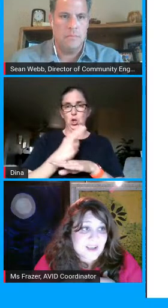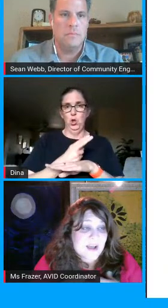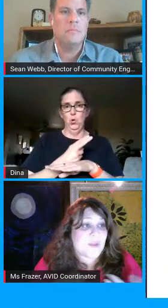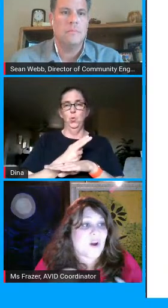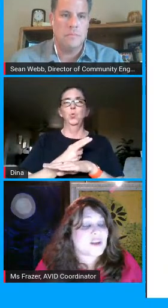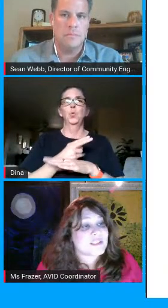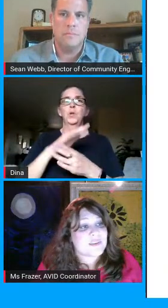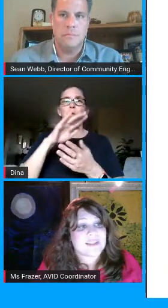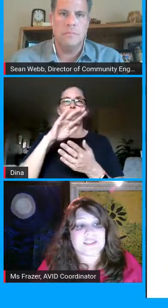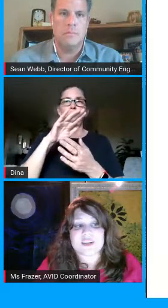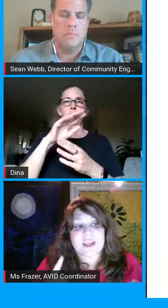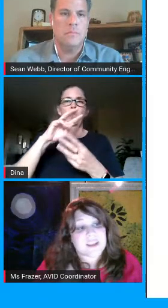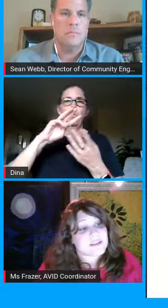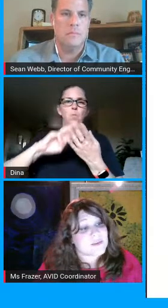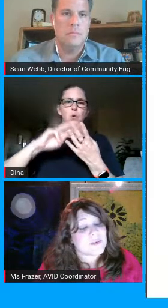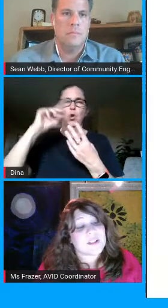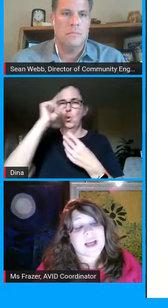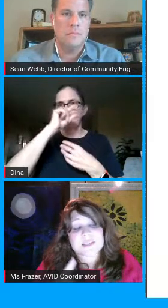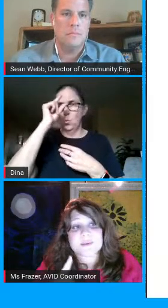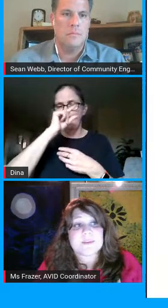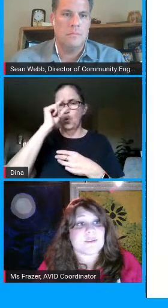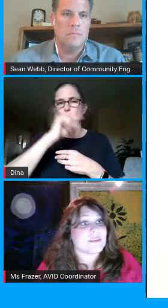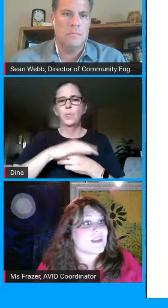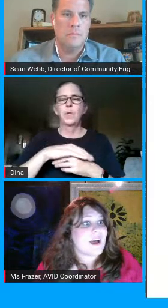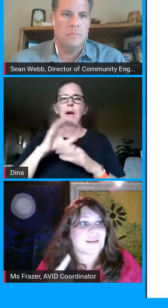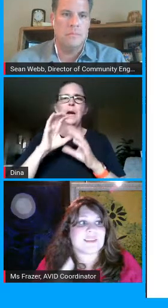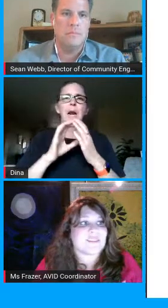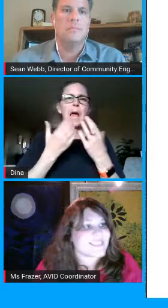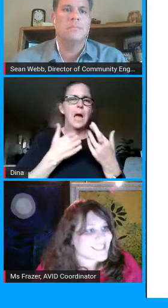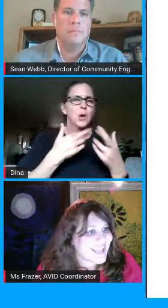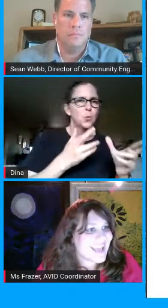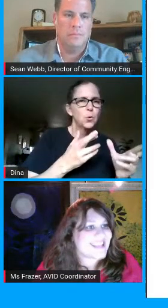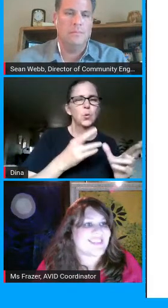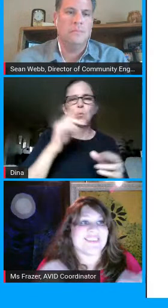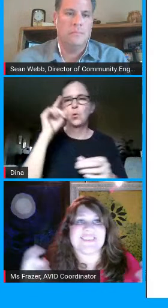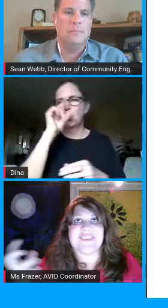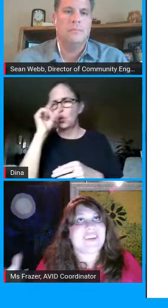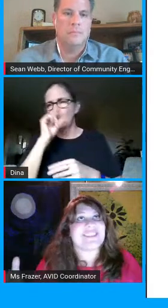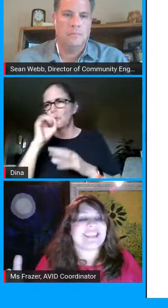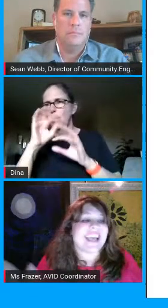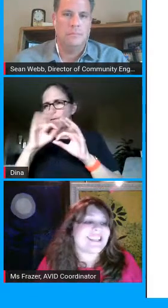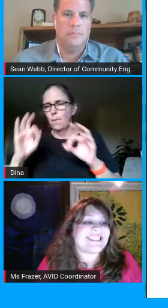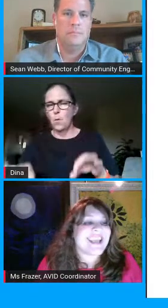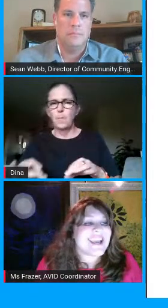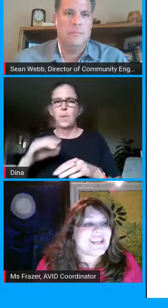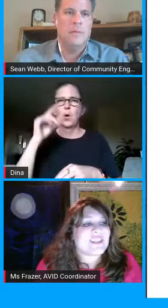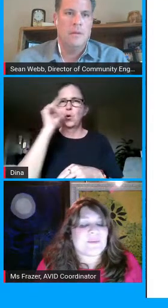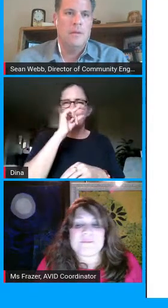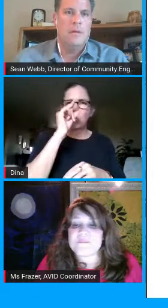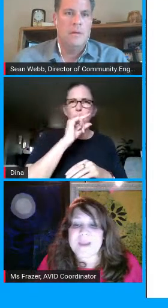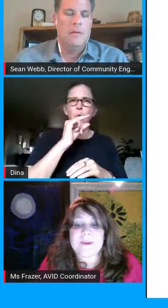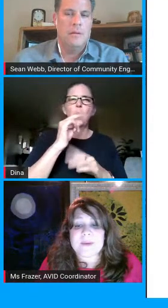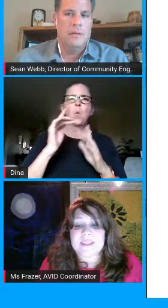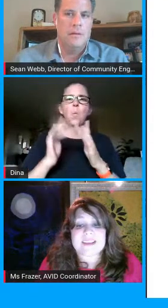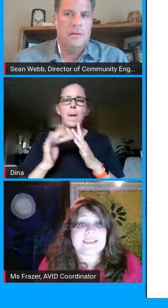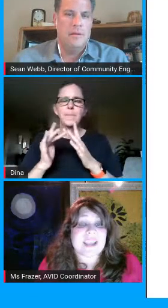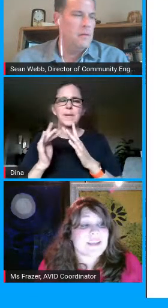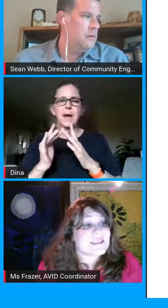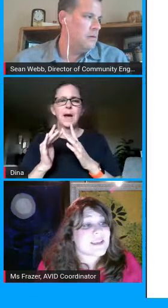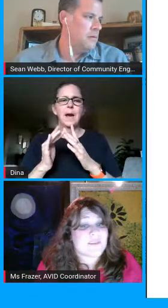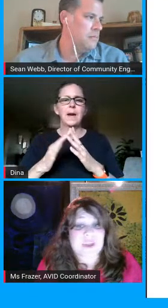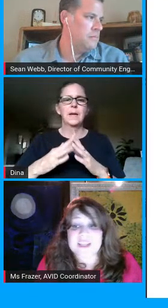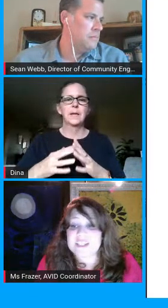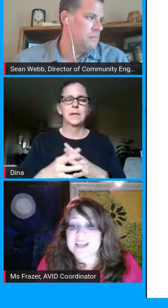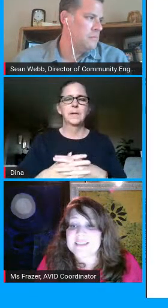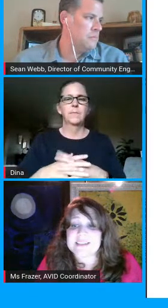district um our students learn how to use google classroom google docs google slides google websites so maybe one of these